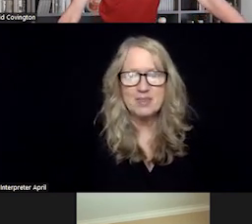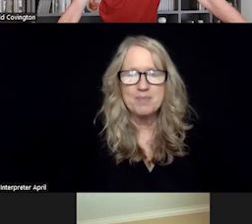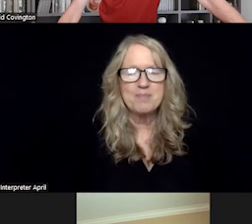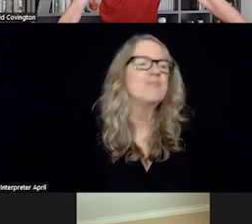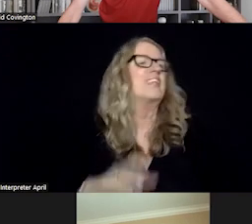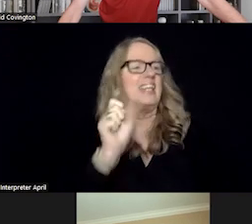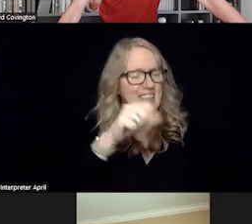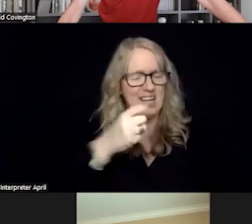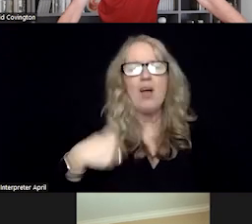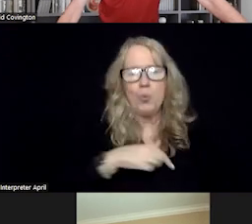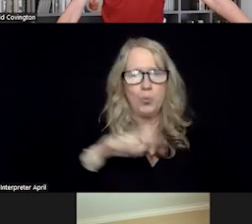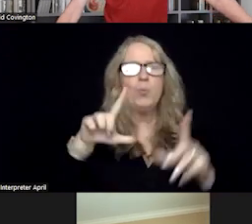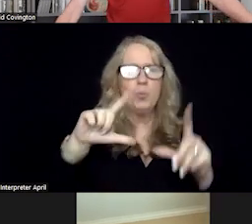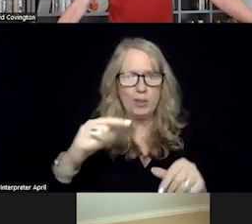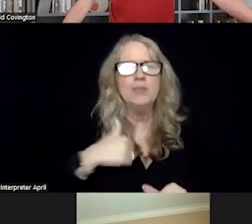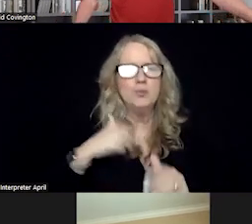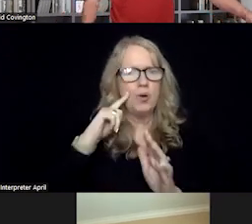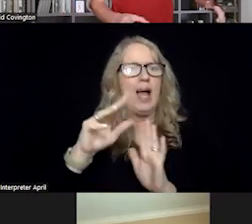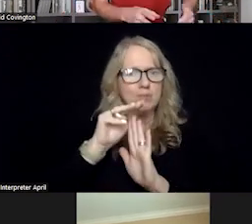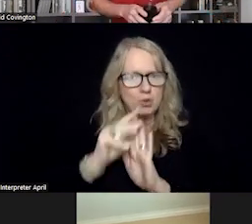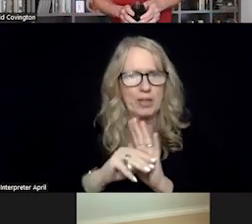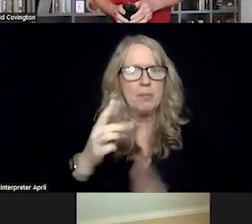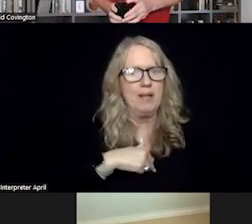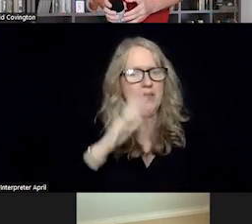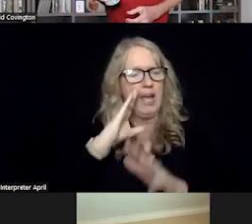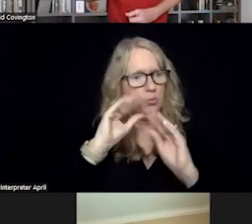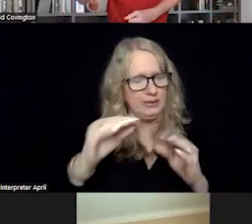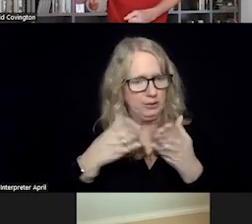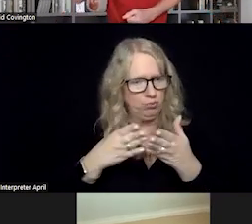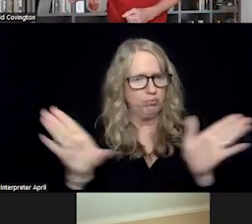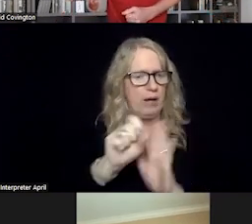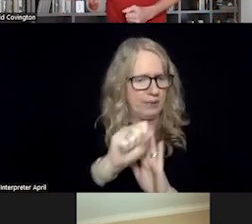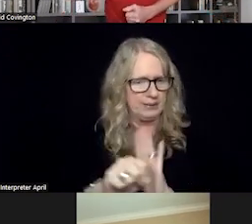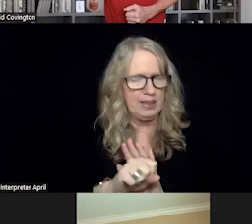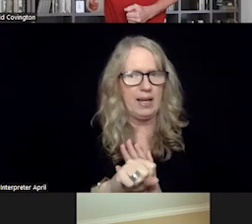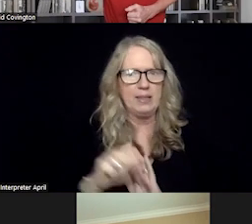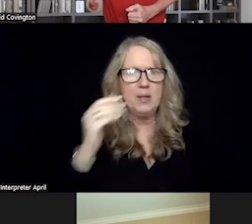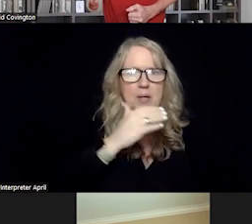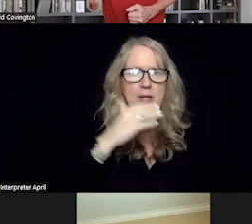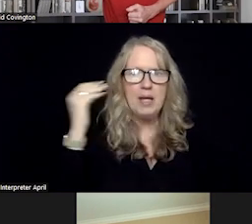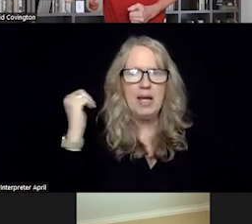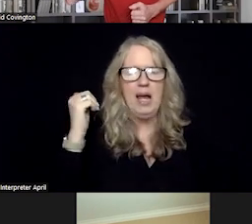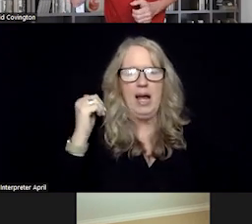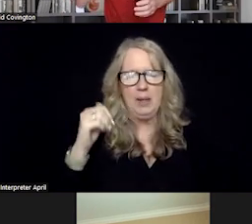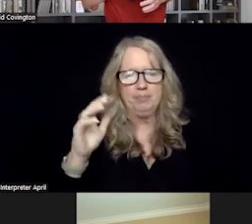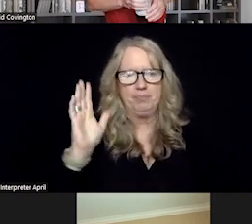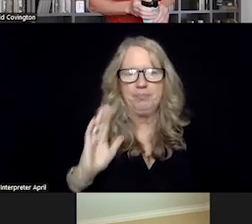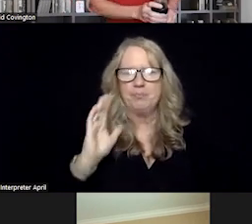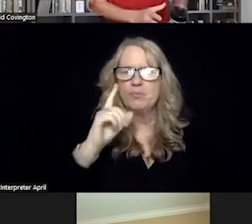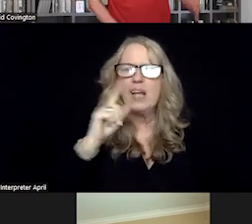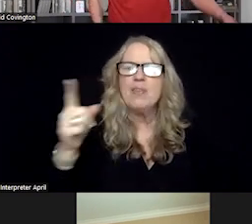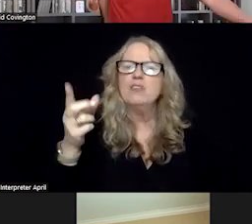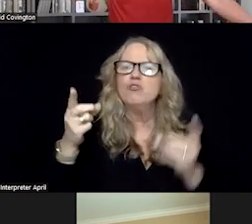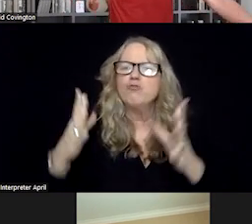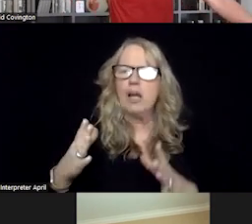Yeah, we do have a curriculum that we teach statewide. Director Vernon Keenan, our former GBI director,